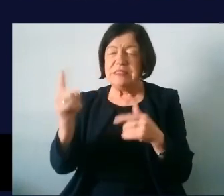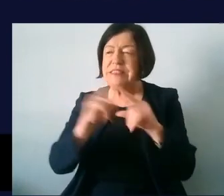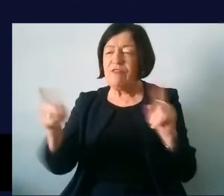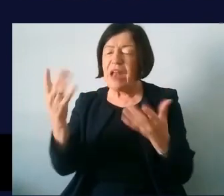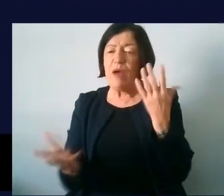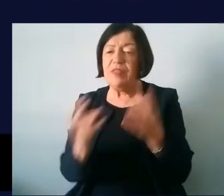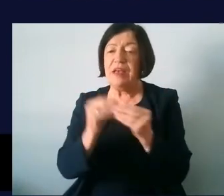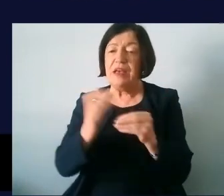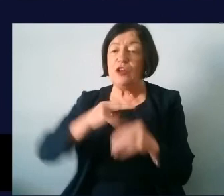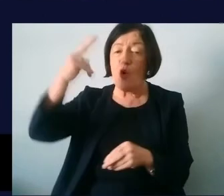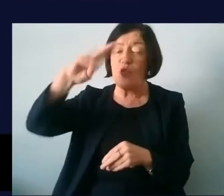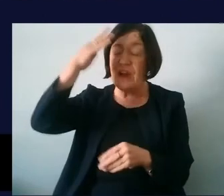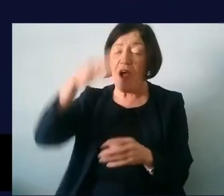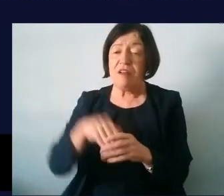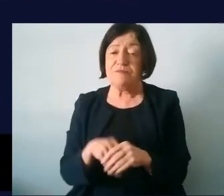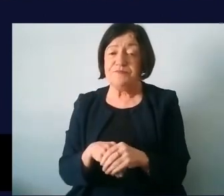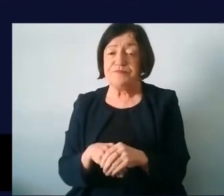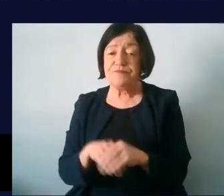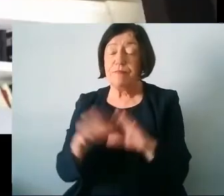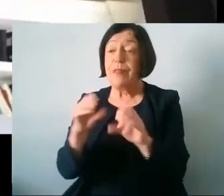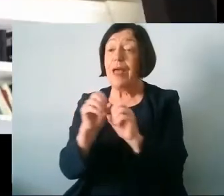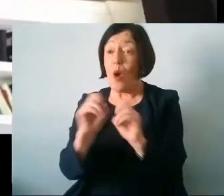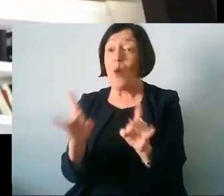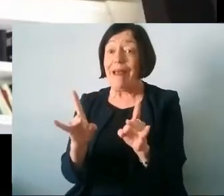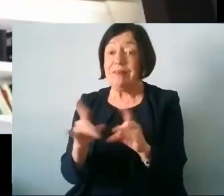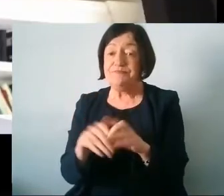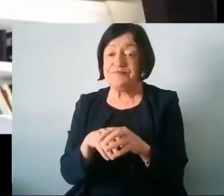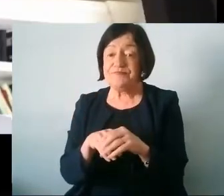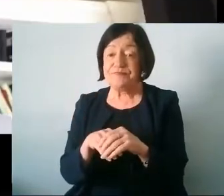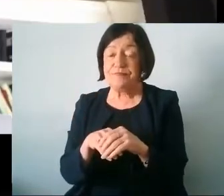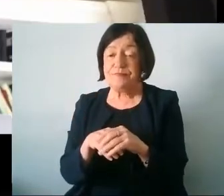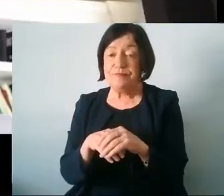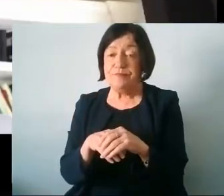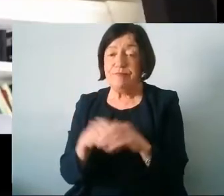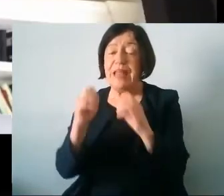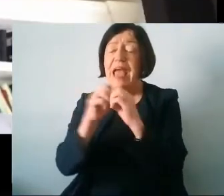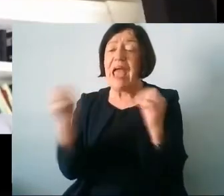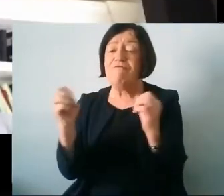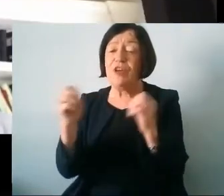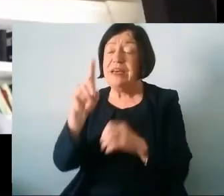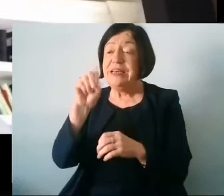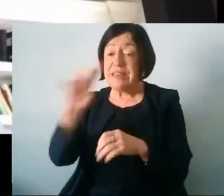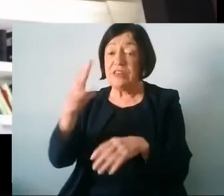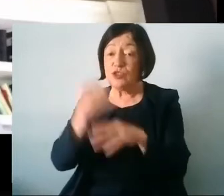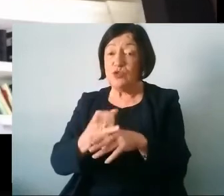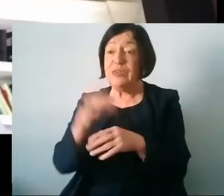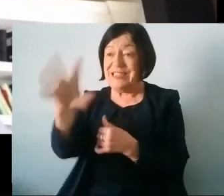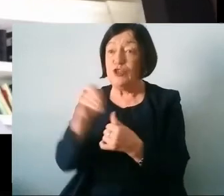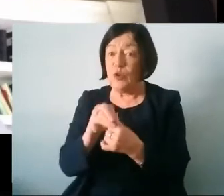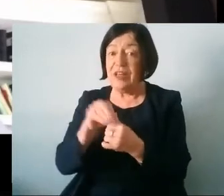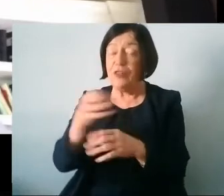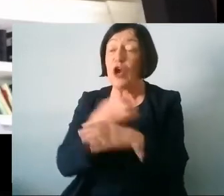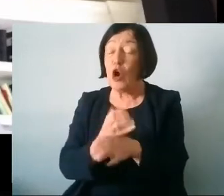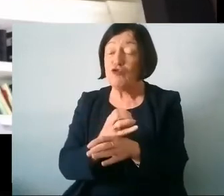done in Northern Ireland okay um basically every Daesh school is unique in the country